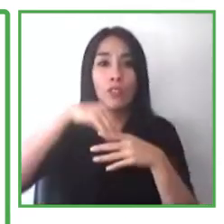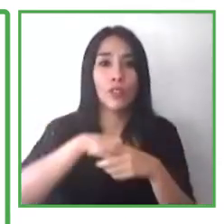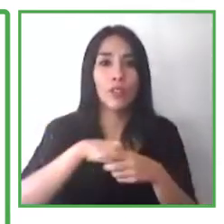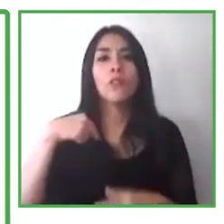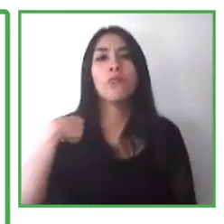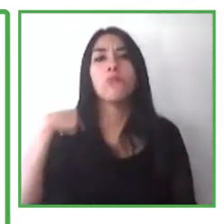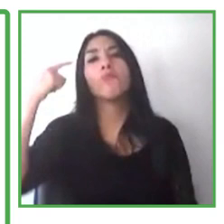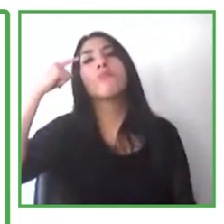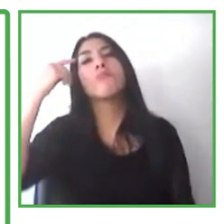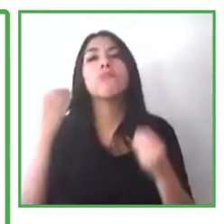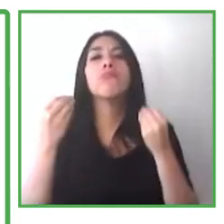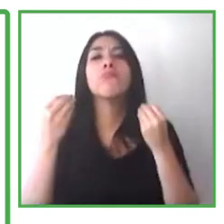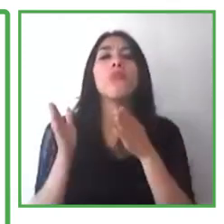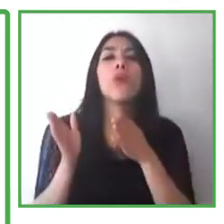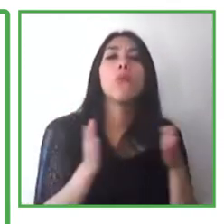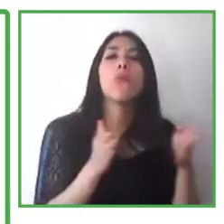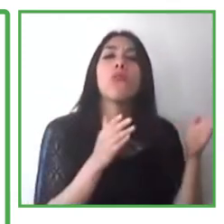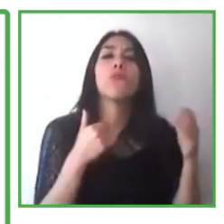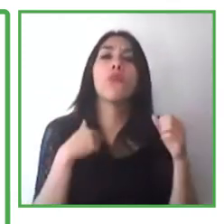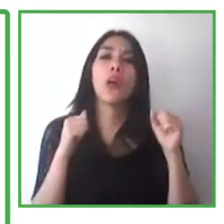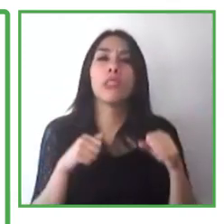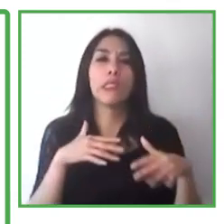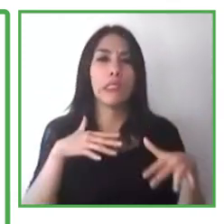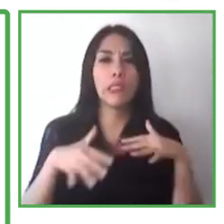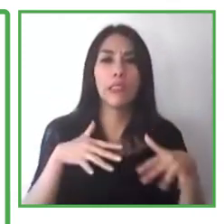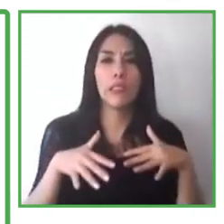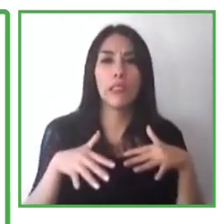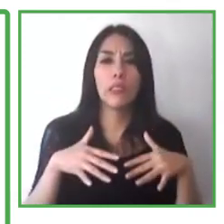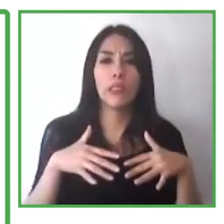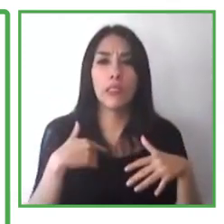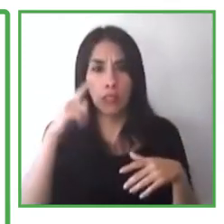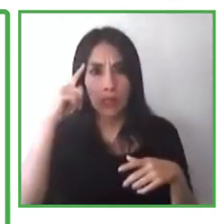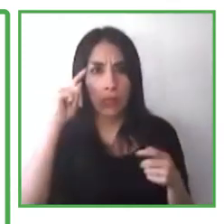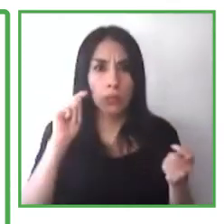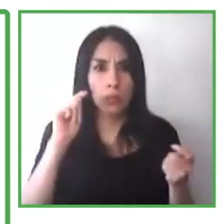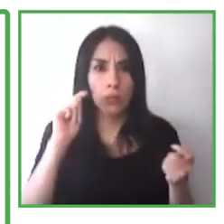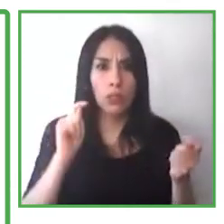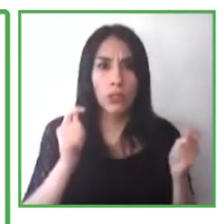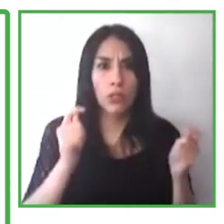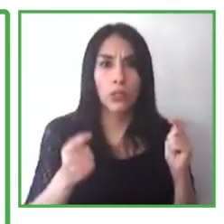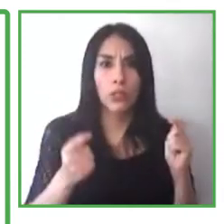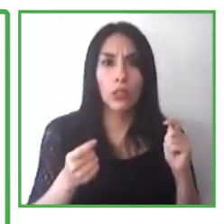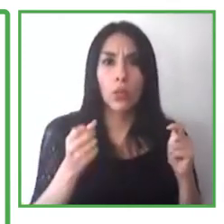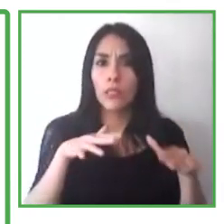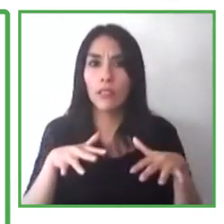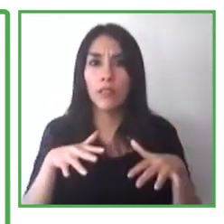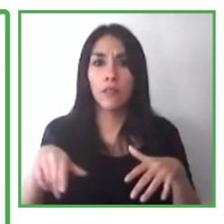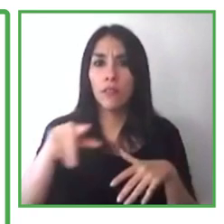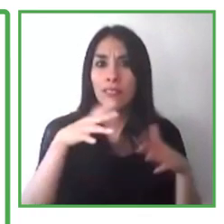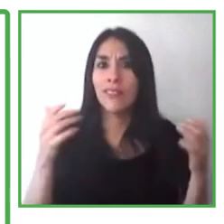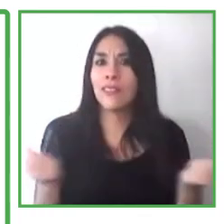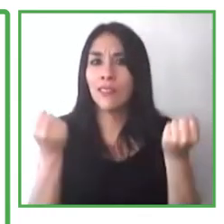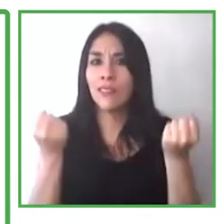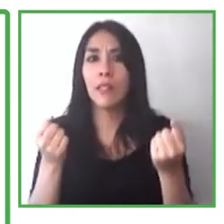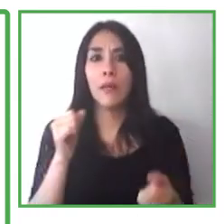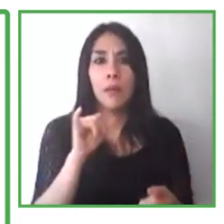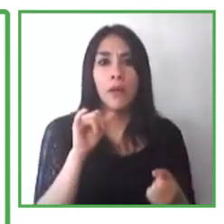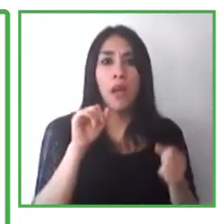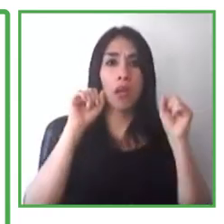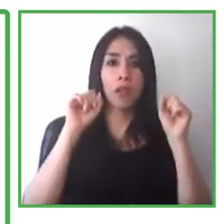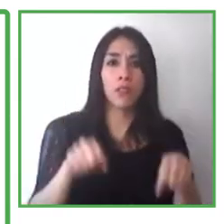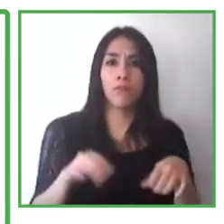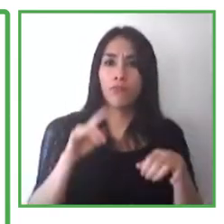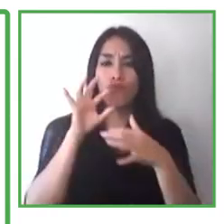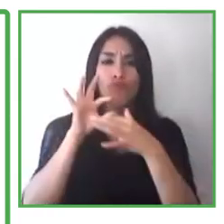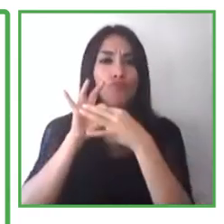strategy, and as well as connecting with your executive teams. You know, if you